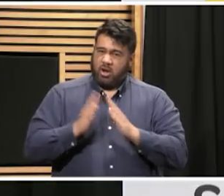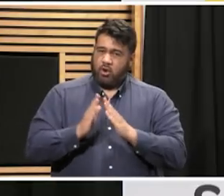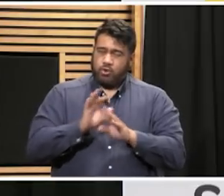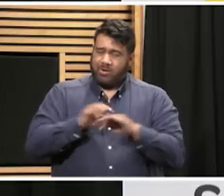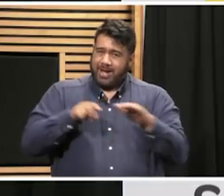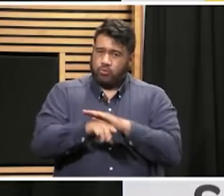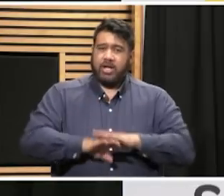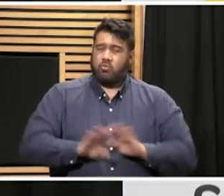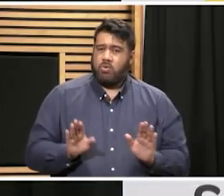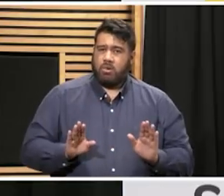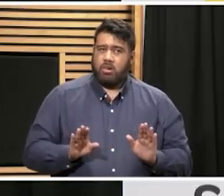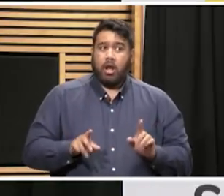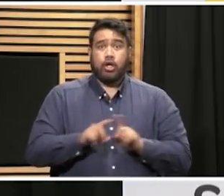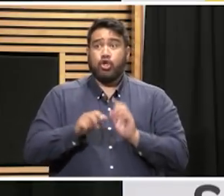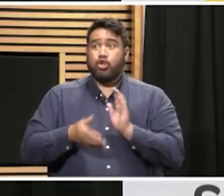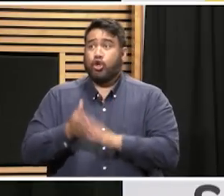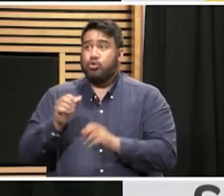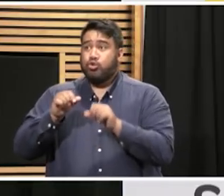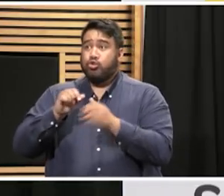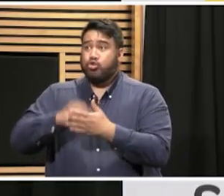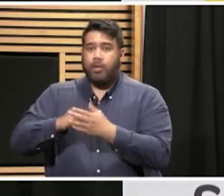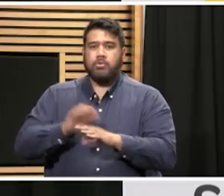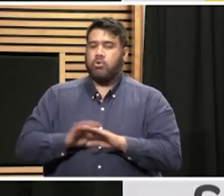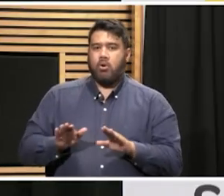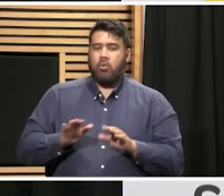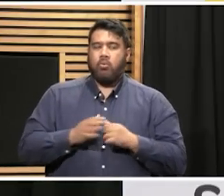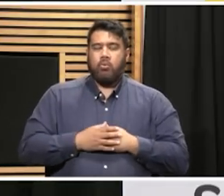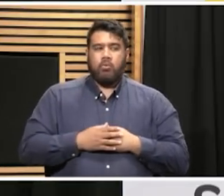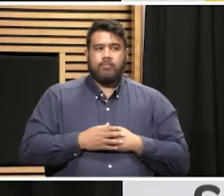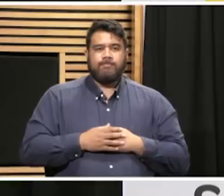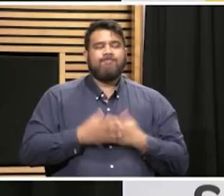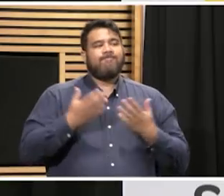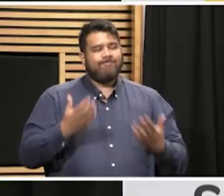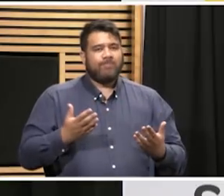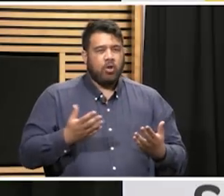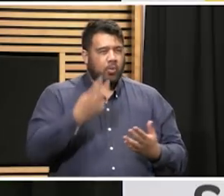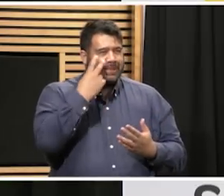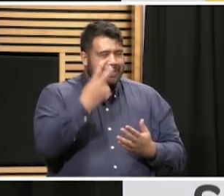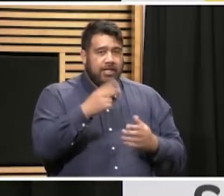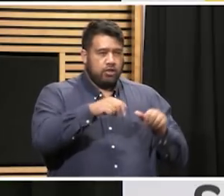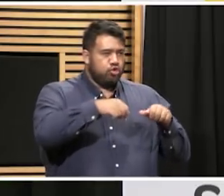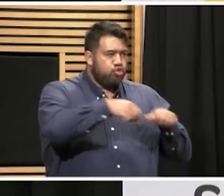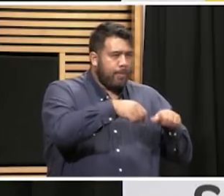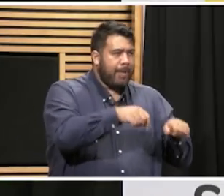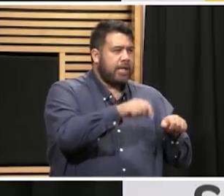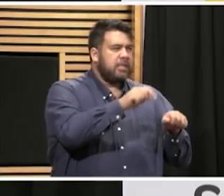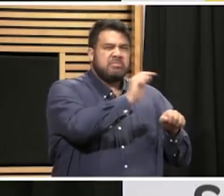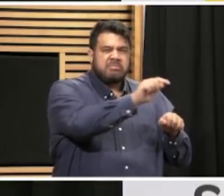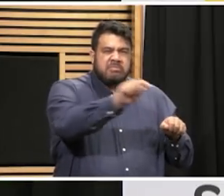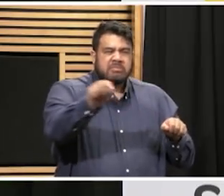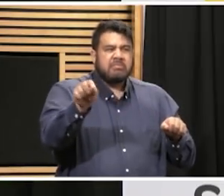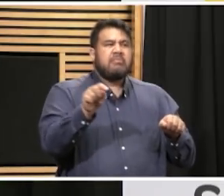They shouldn't be going out to the shop or doing anything. In the former instance you can see in supermarkets and a whole range of places that